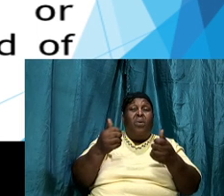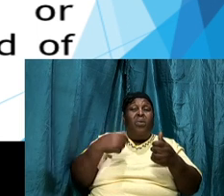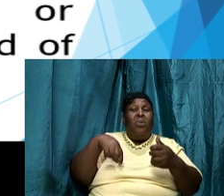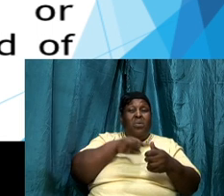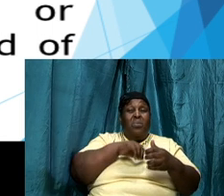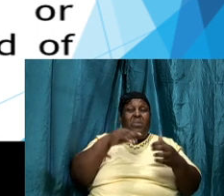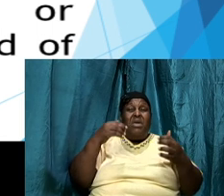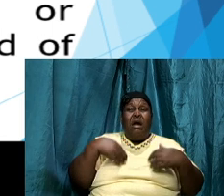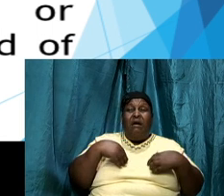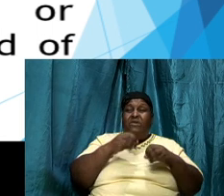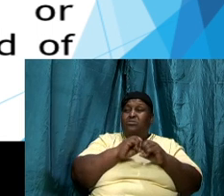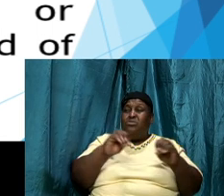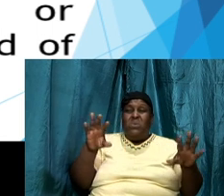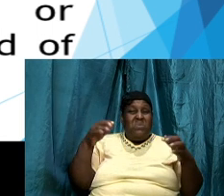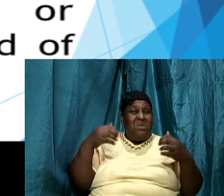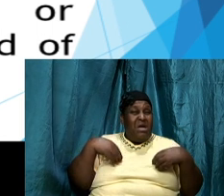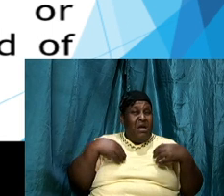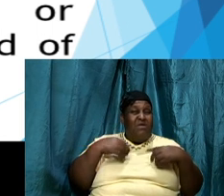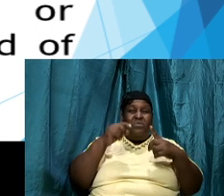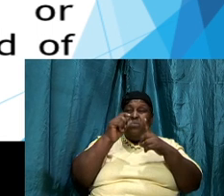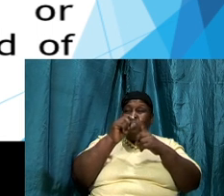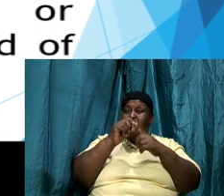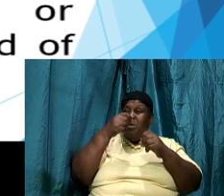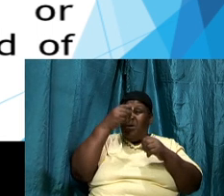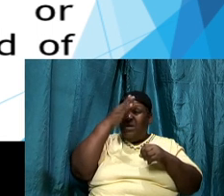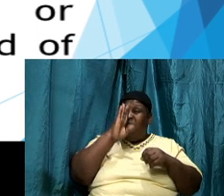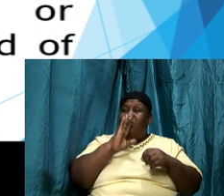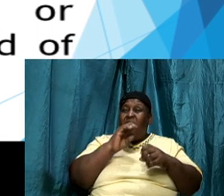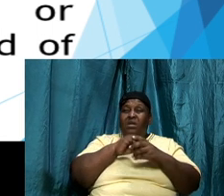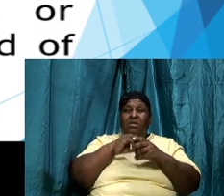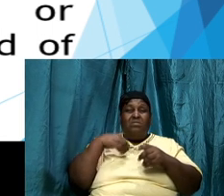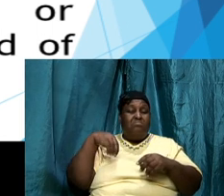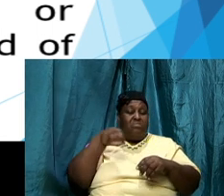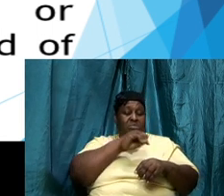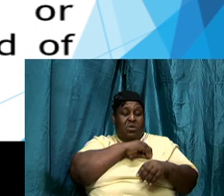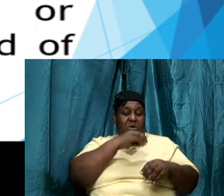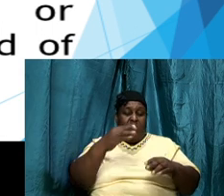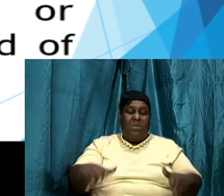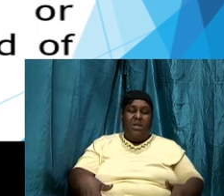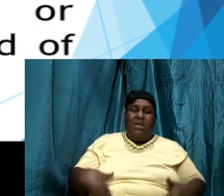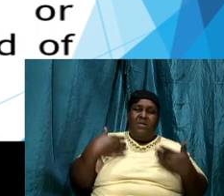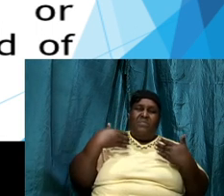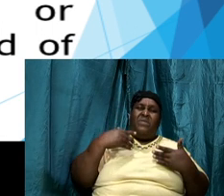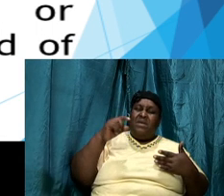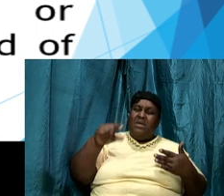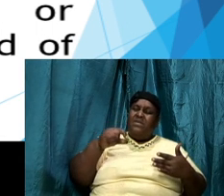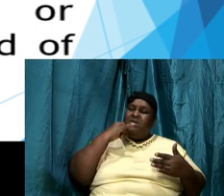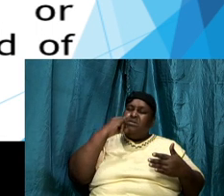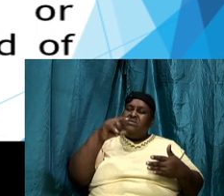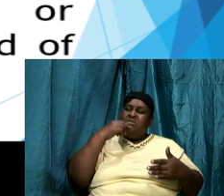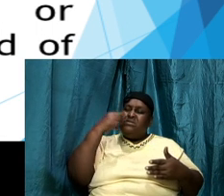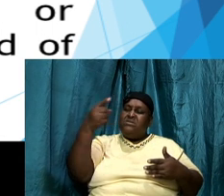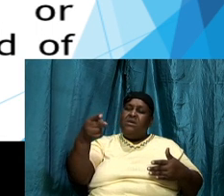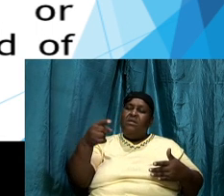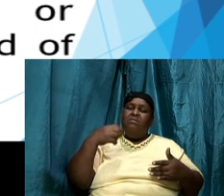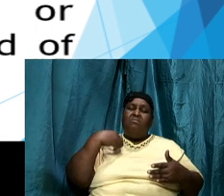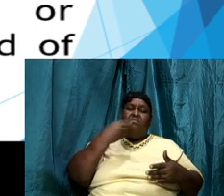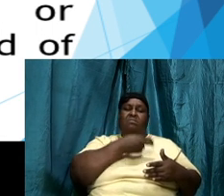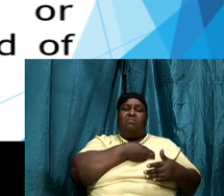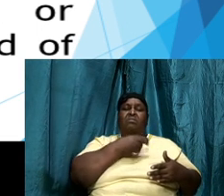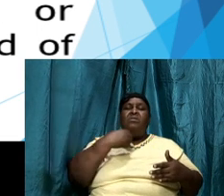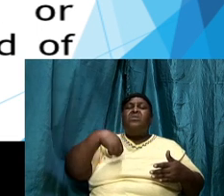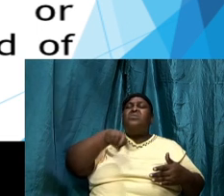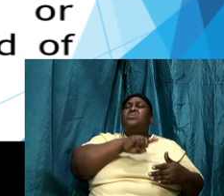of God in our lives brothers and sisters this is telling us that we need to be